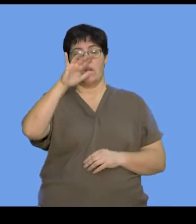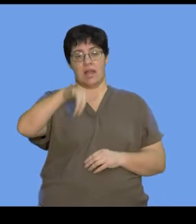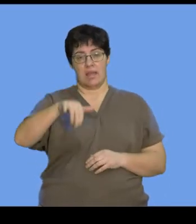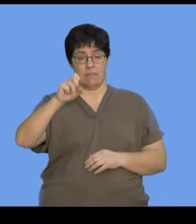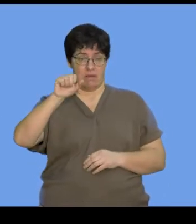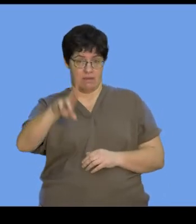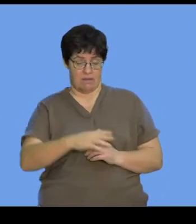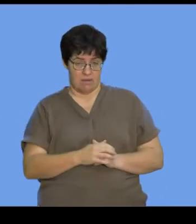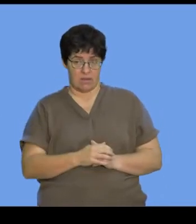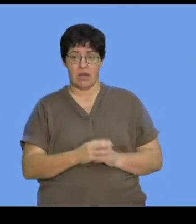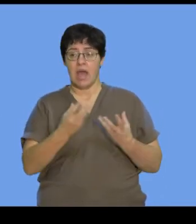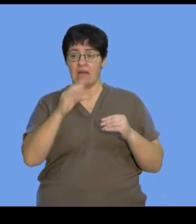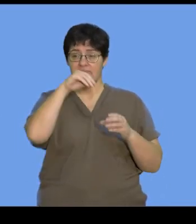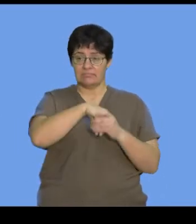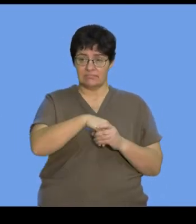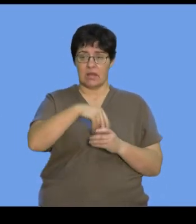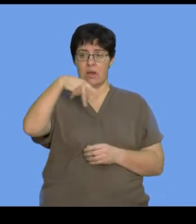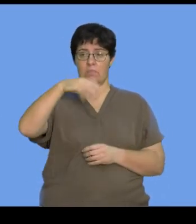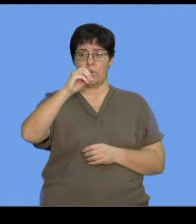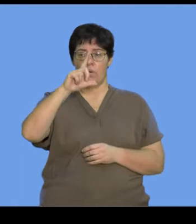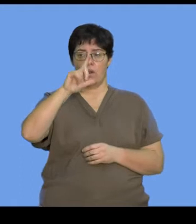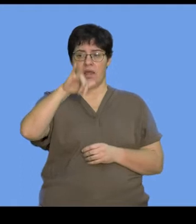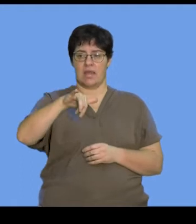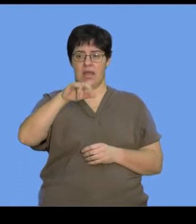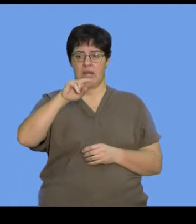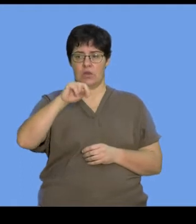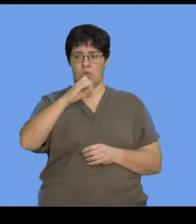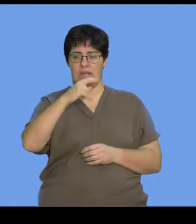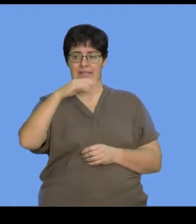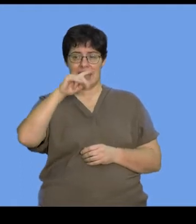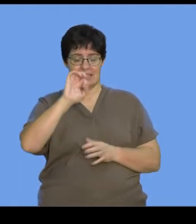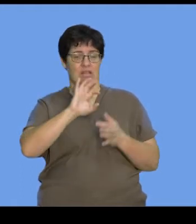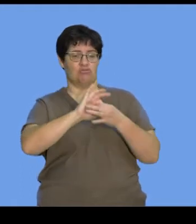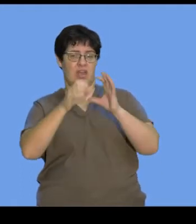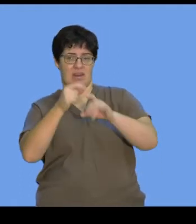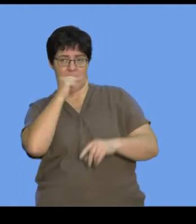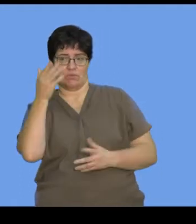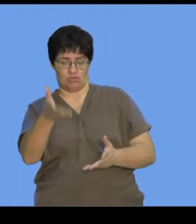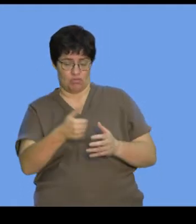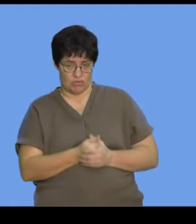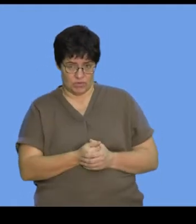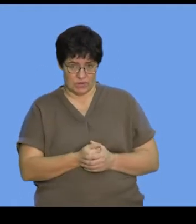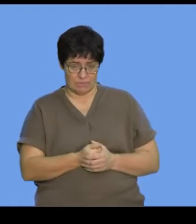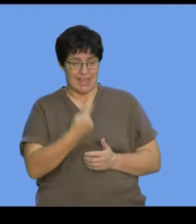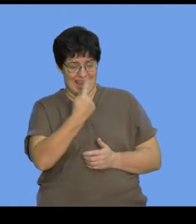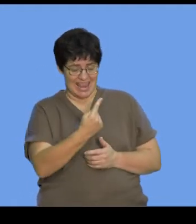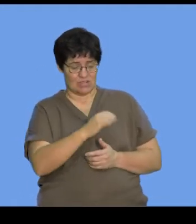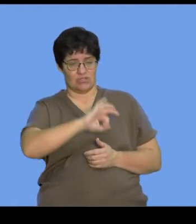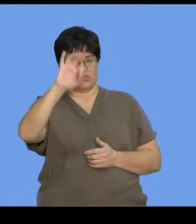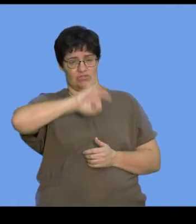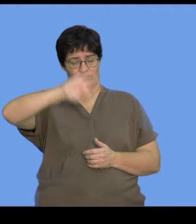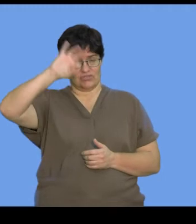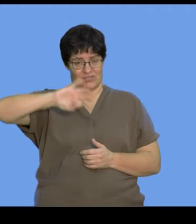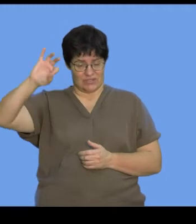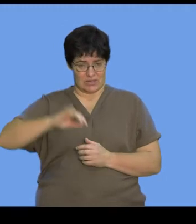nucleotides. Each strand is called a polynucleotide chain. Again, the concept of being made up of